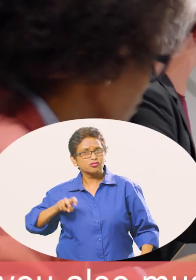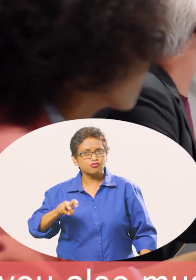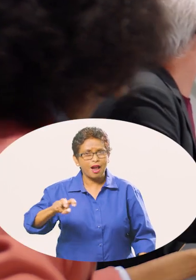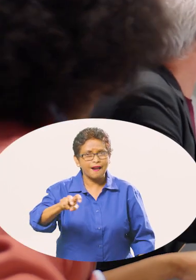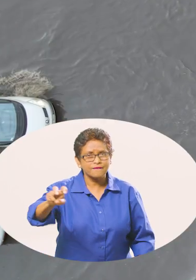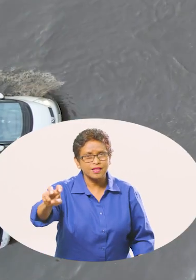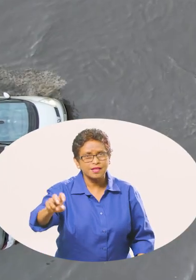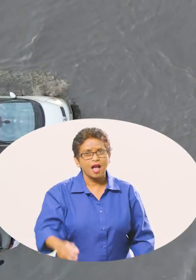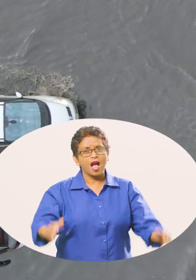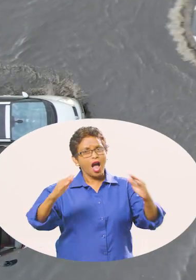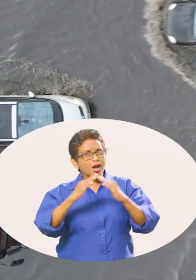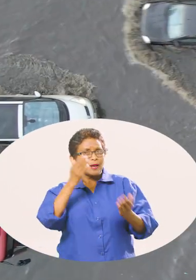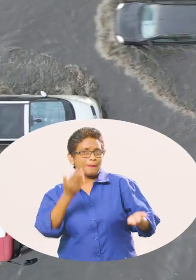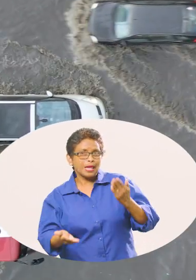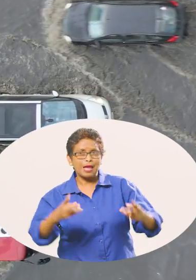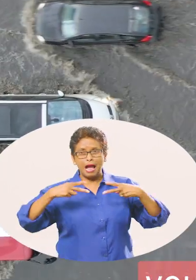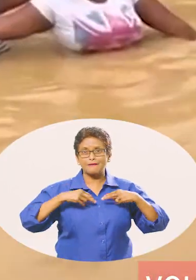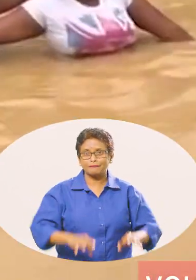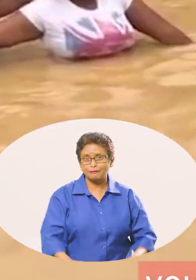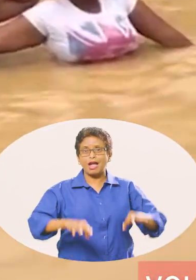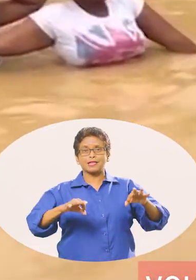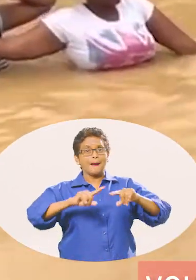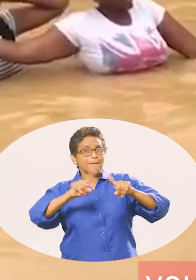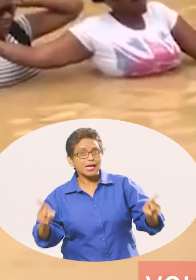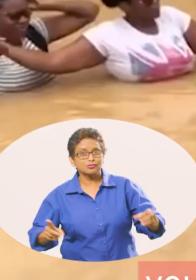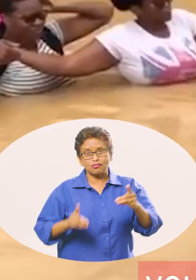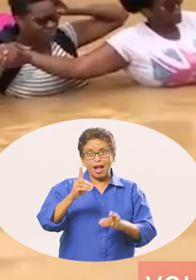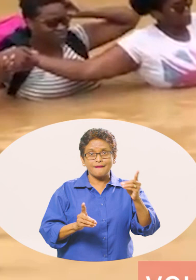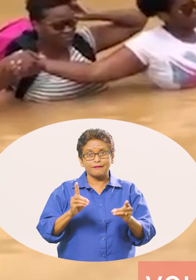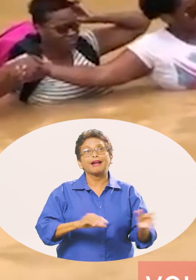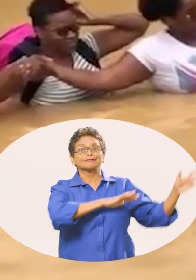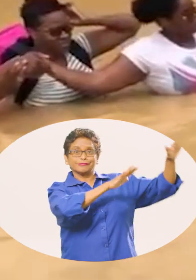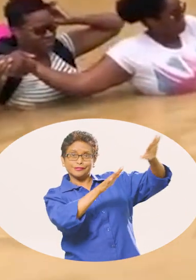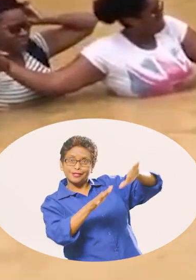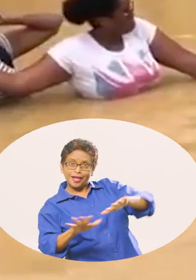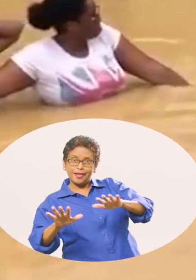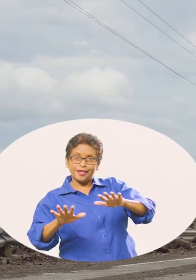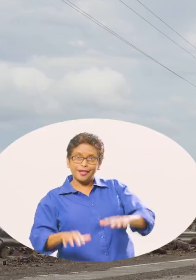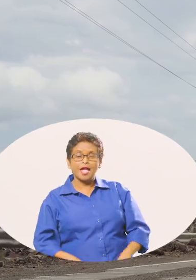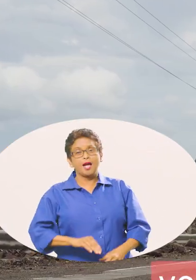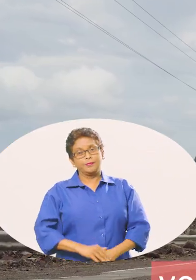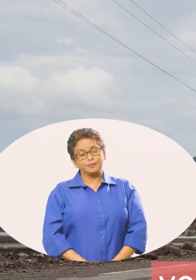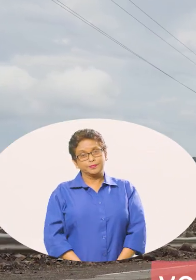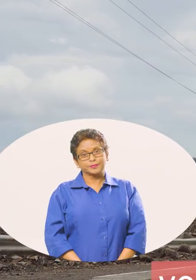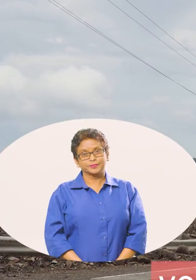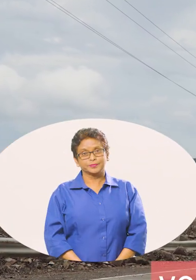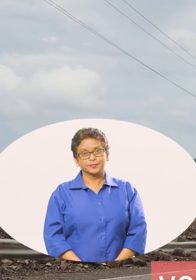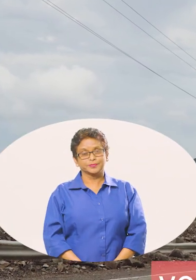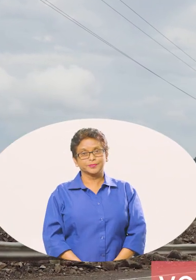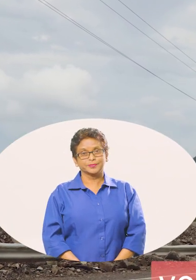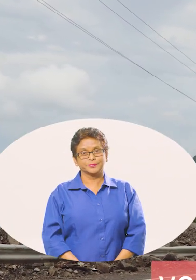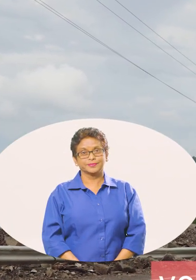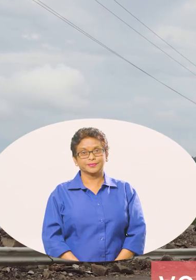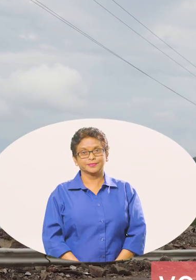where you work or regularly travel. For example, your home may be at risk of a flood, but while driving to work, you might be at risk